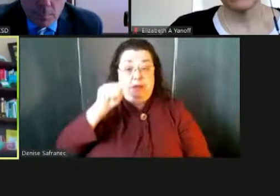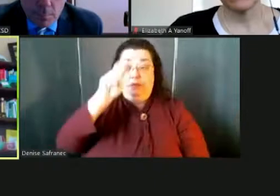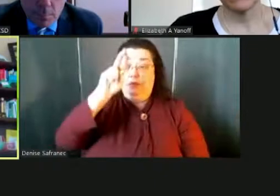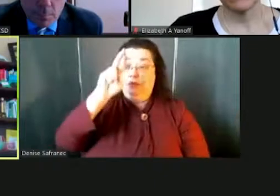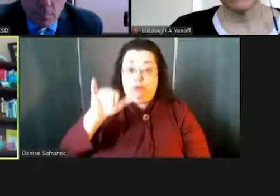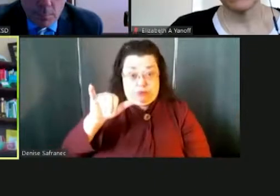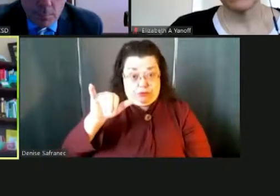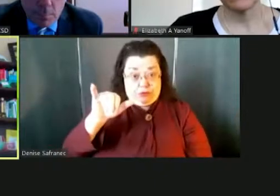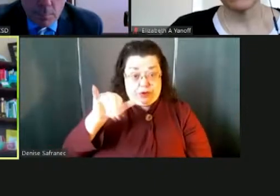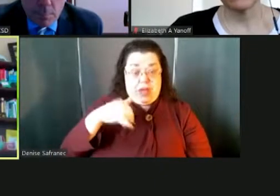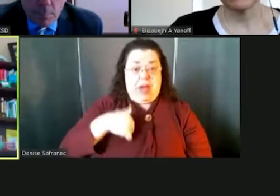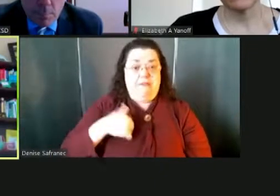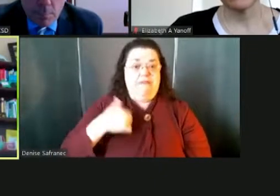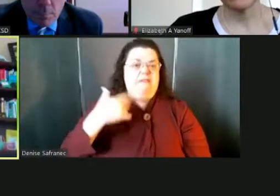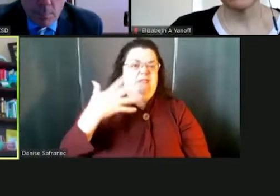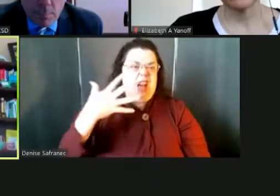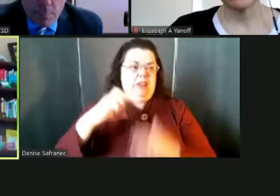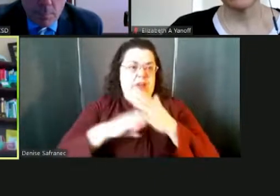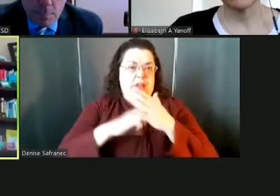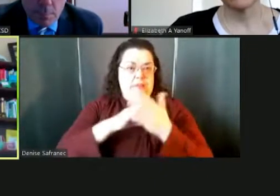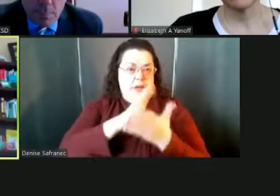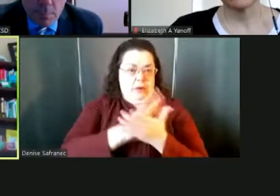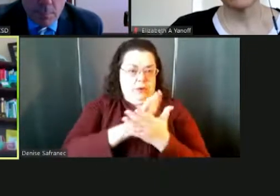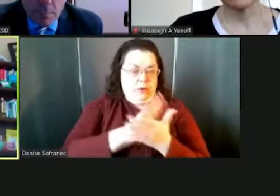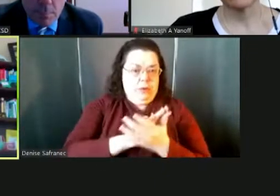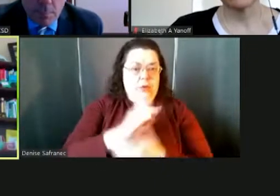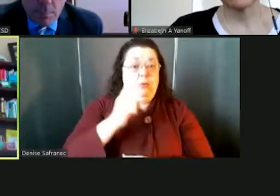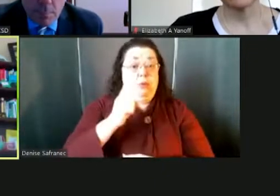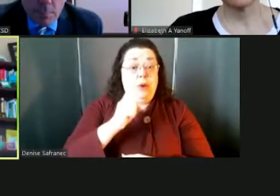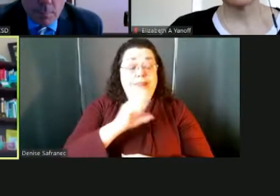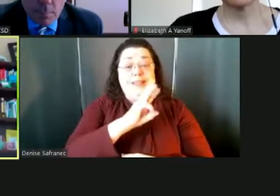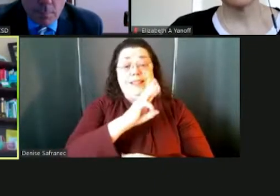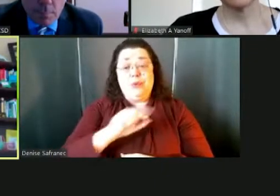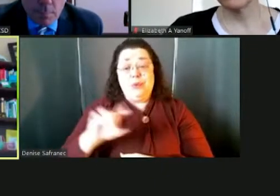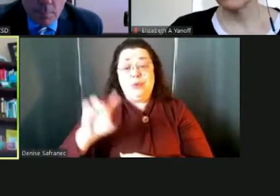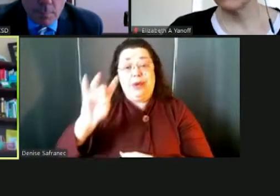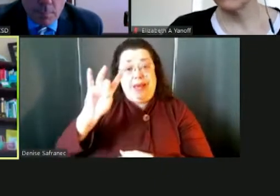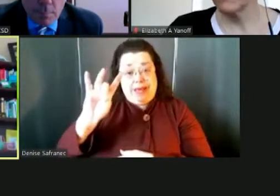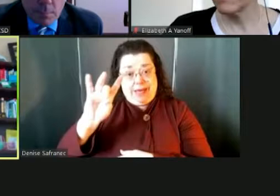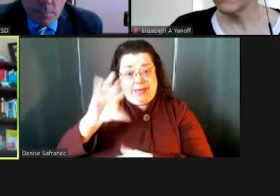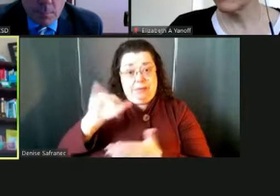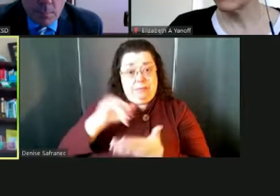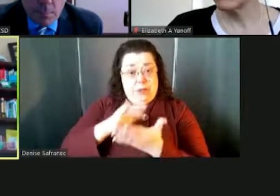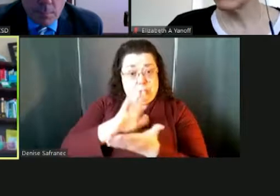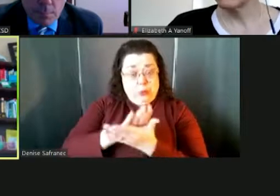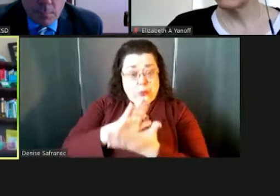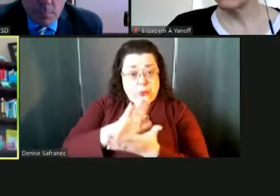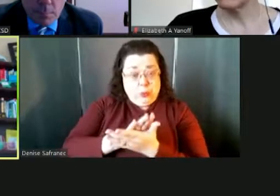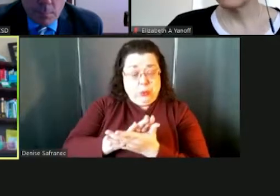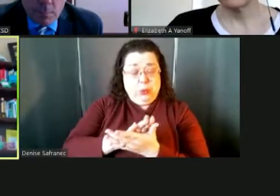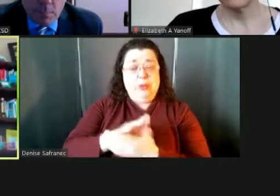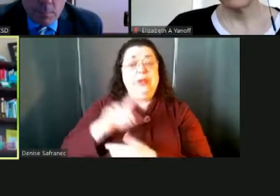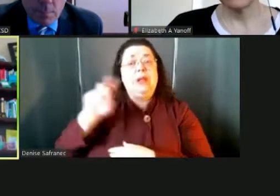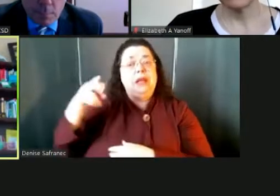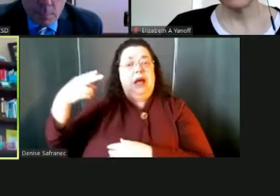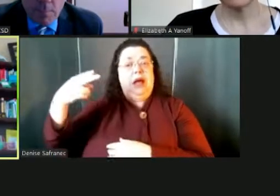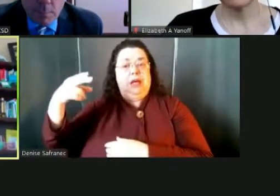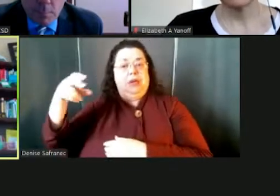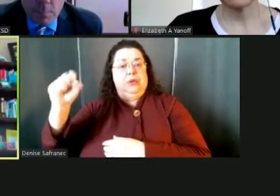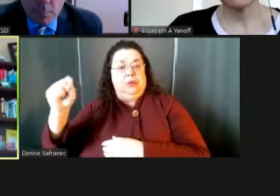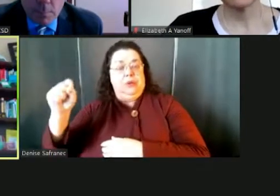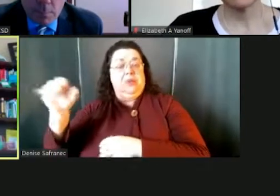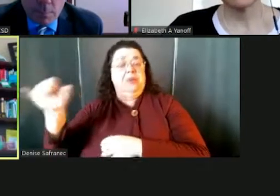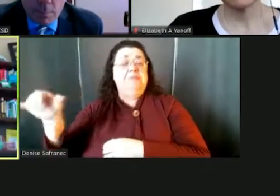also have five elementary schools and one six through eight middle school and Troy High School. About 4,000 students, very similar in size to East